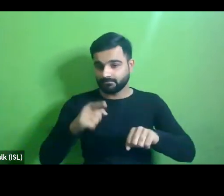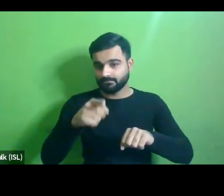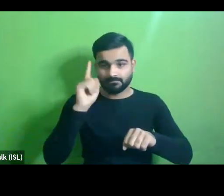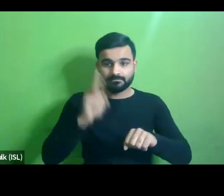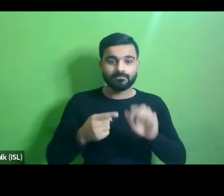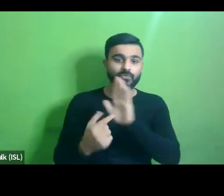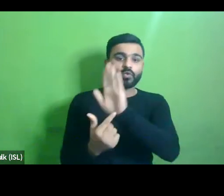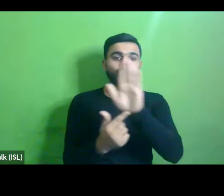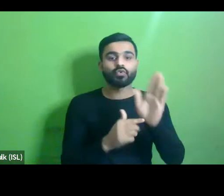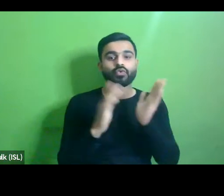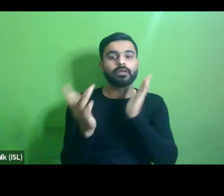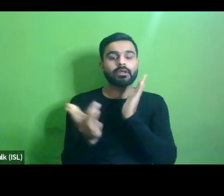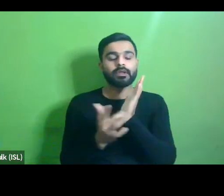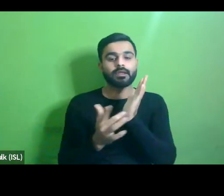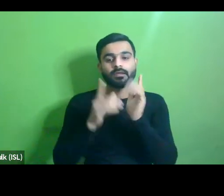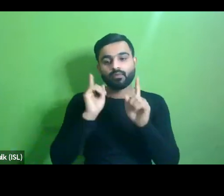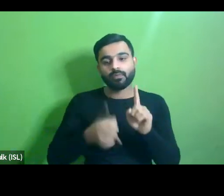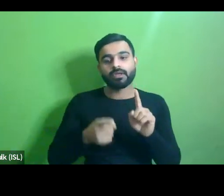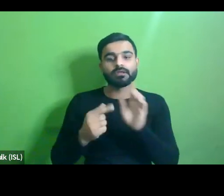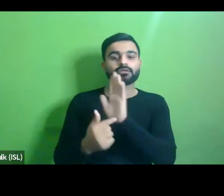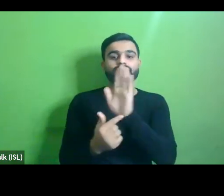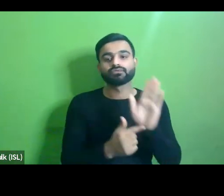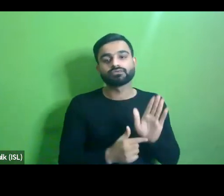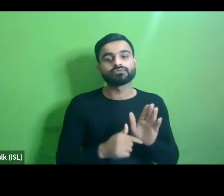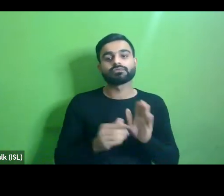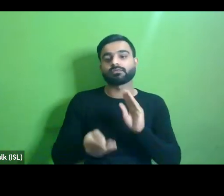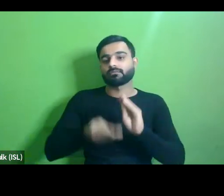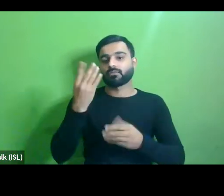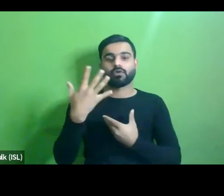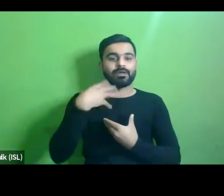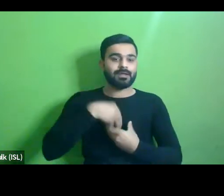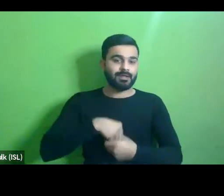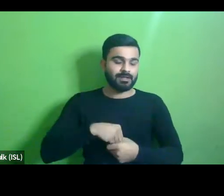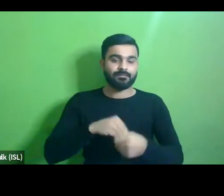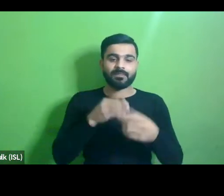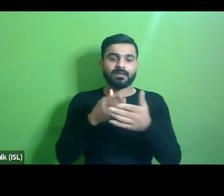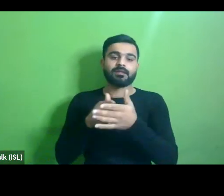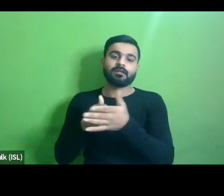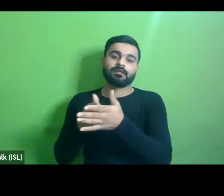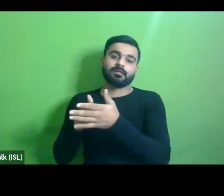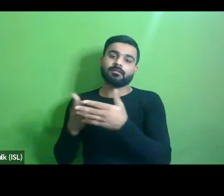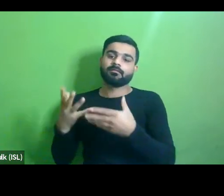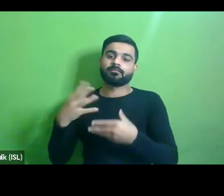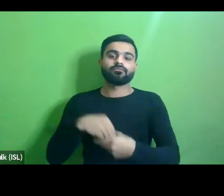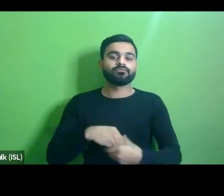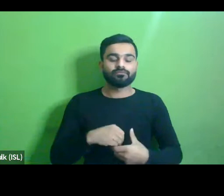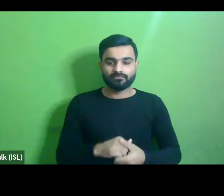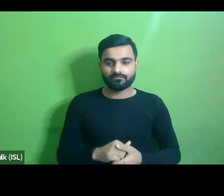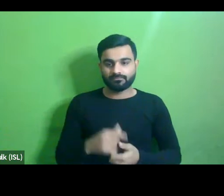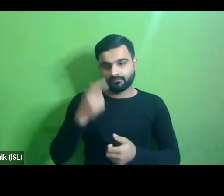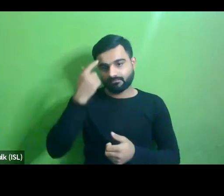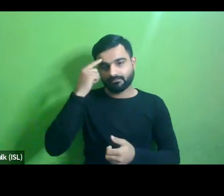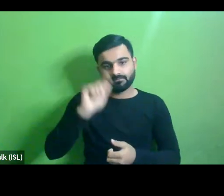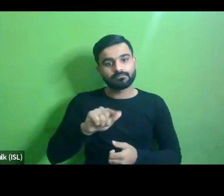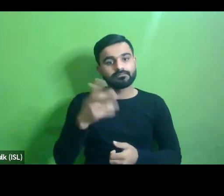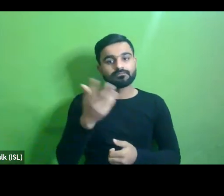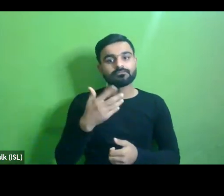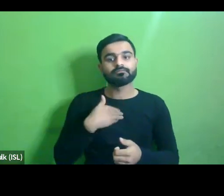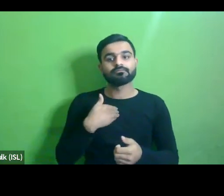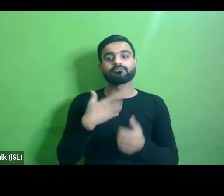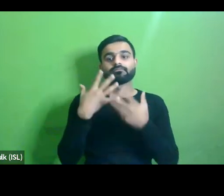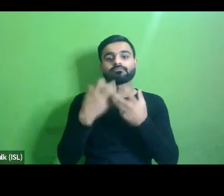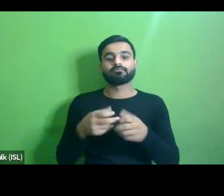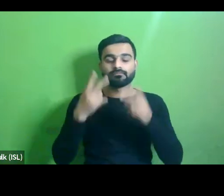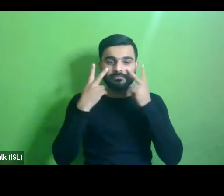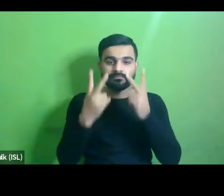address the technical issues but you also need to address the more adaptive kind of challenges that come about i think that is something that we need